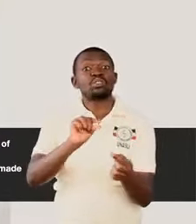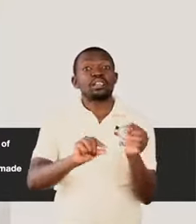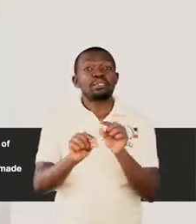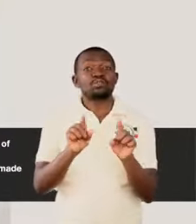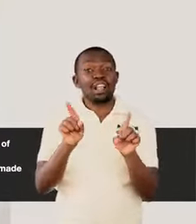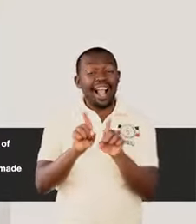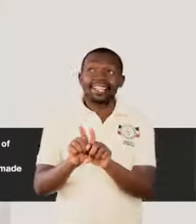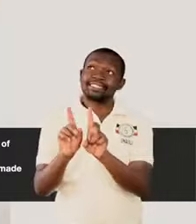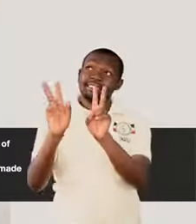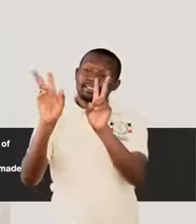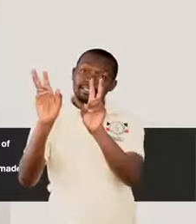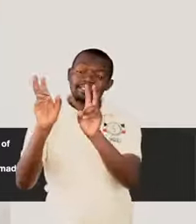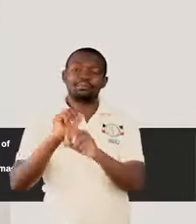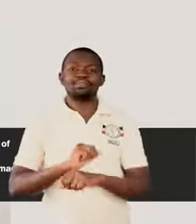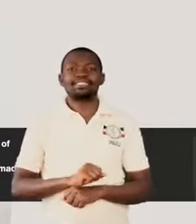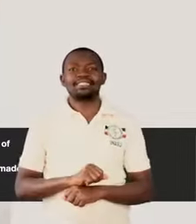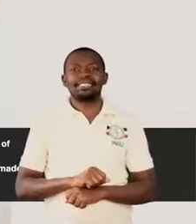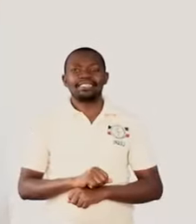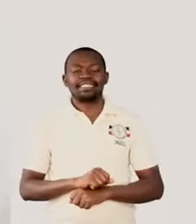subject.